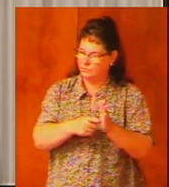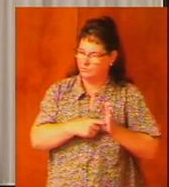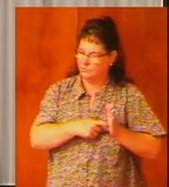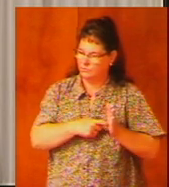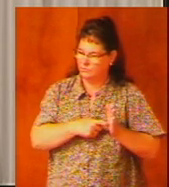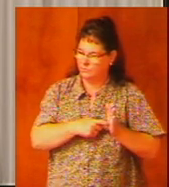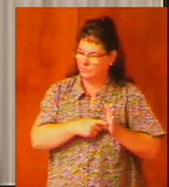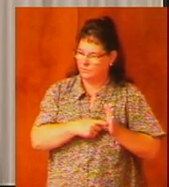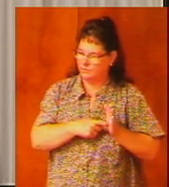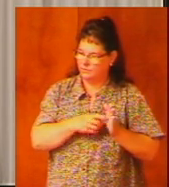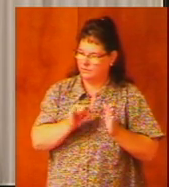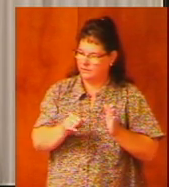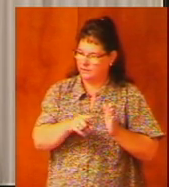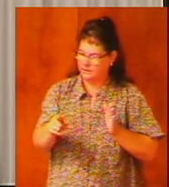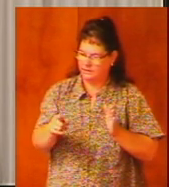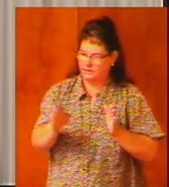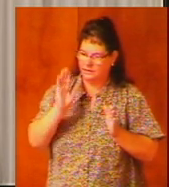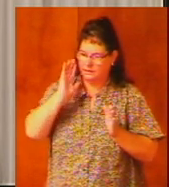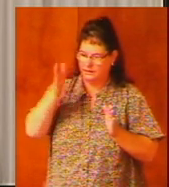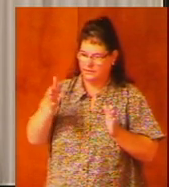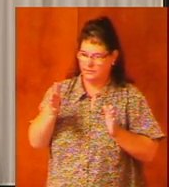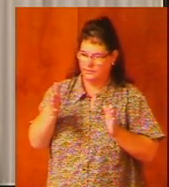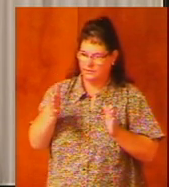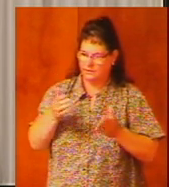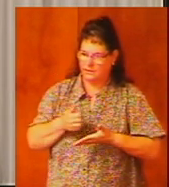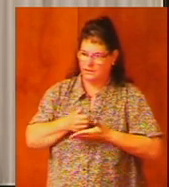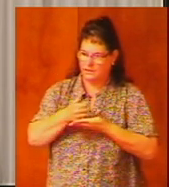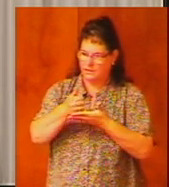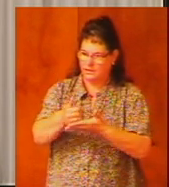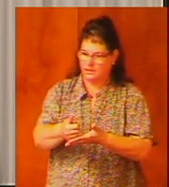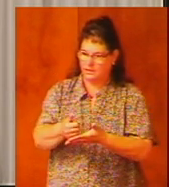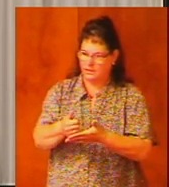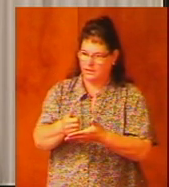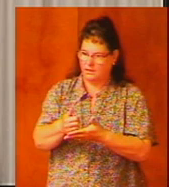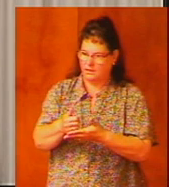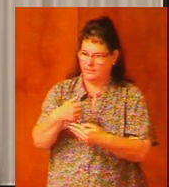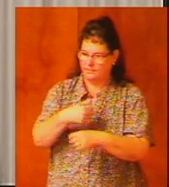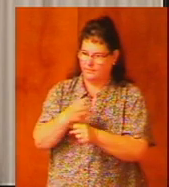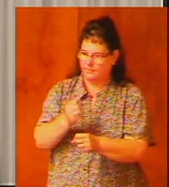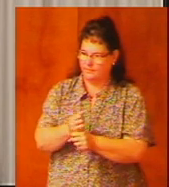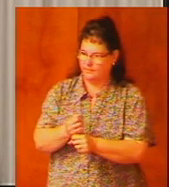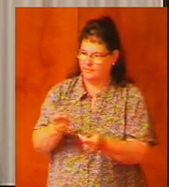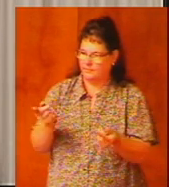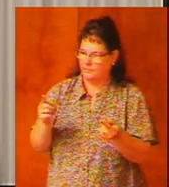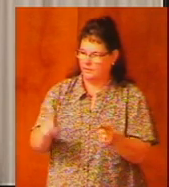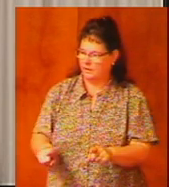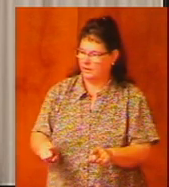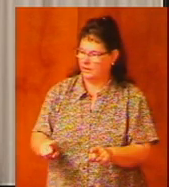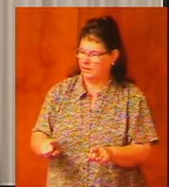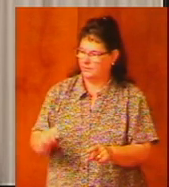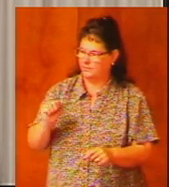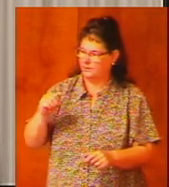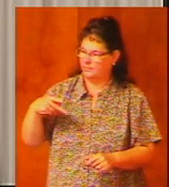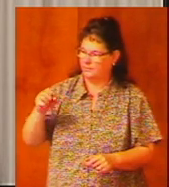that they would have contributed to the apostasy that followed among God's people